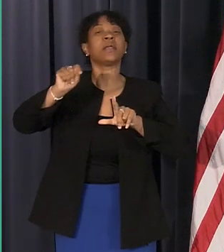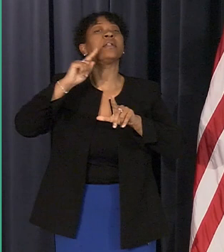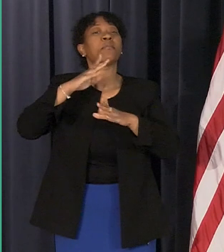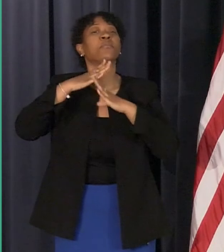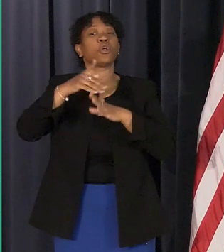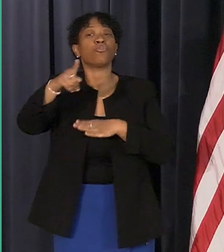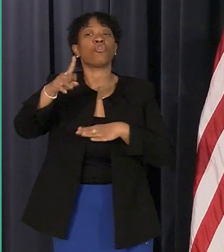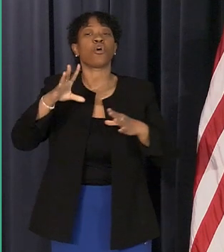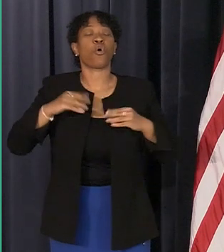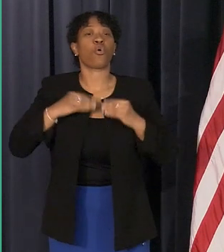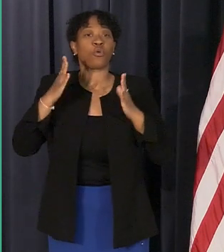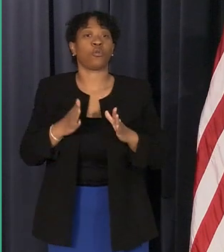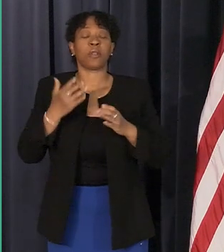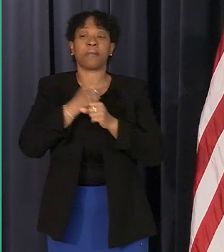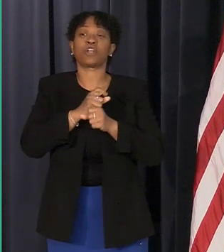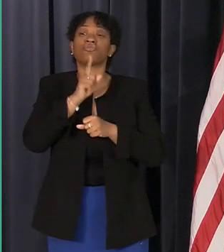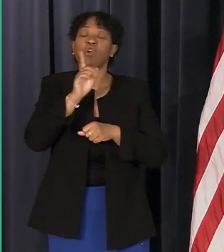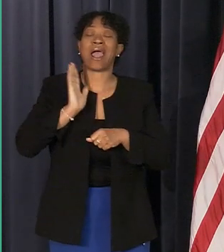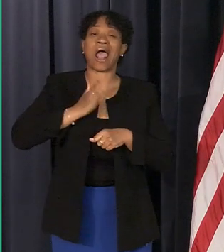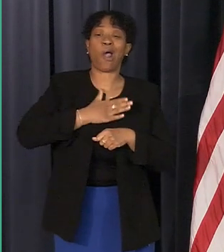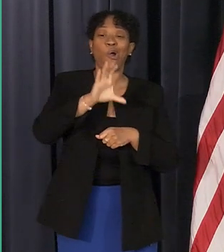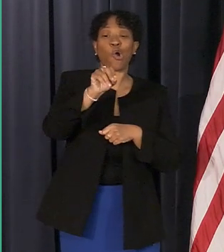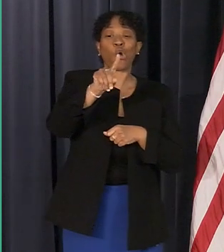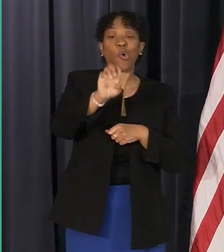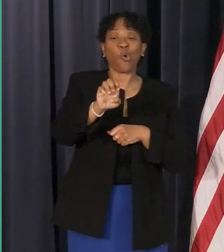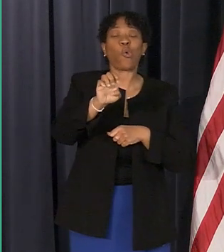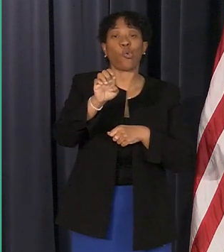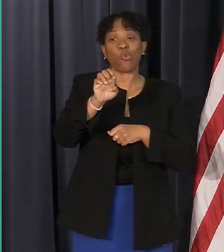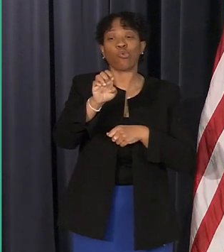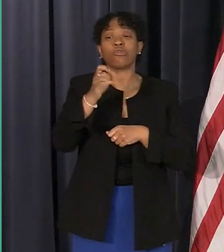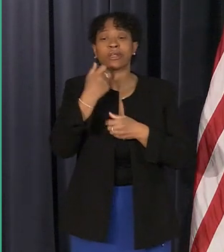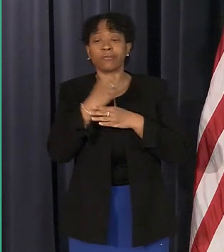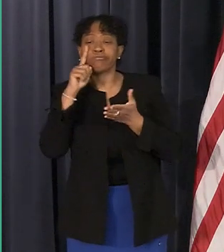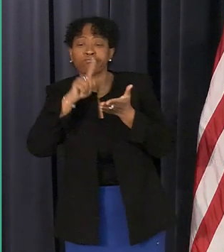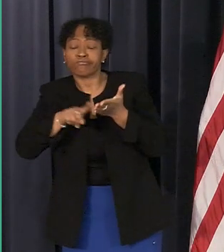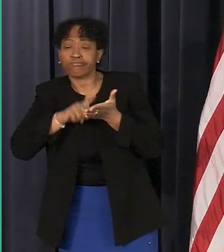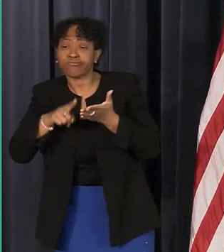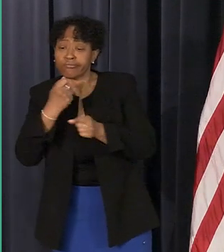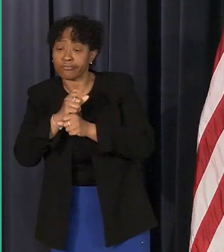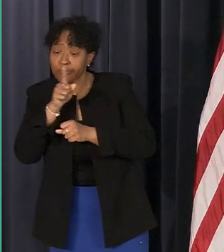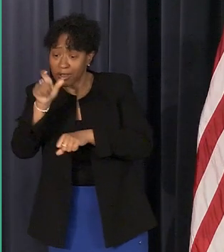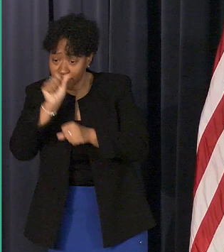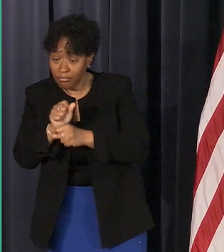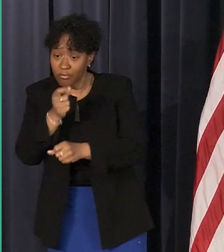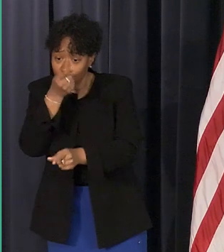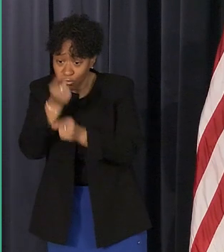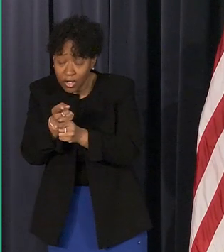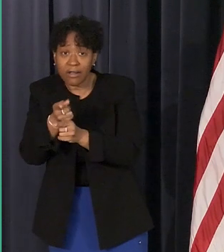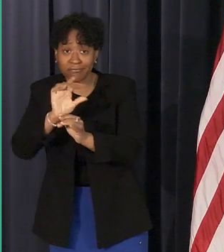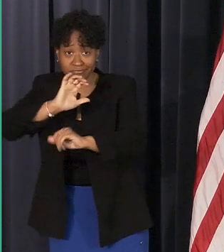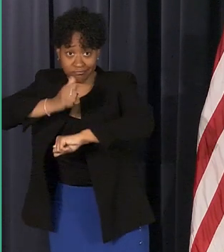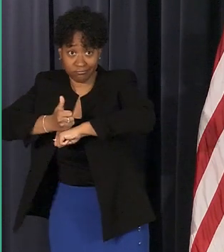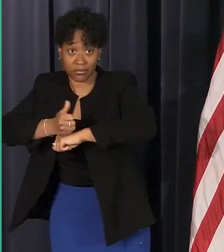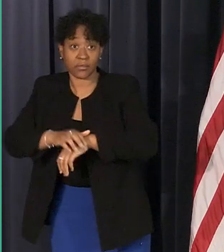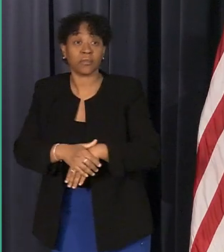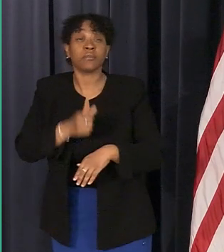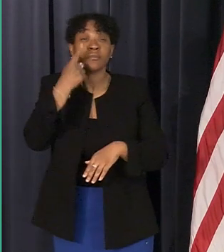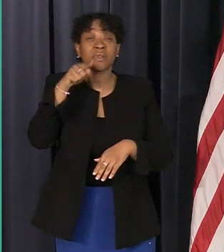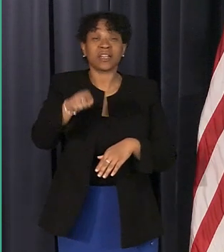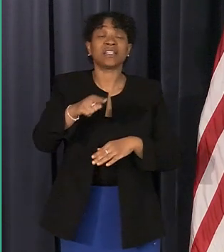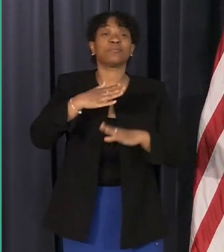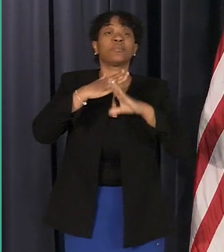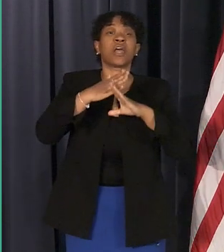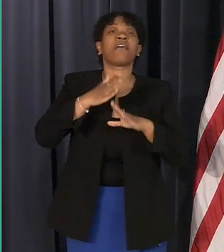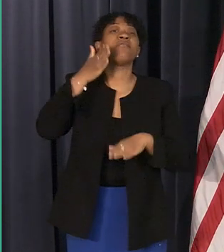our code enforcers can come out and make sure that the job was done right the program only helps prevent future backups in basement